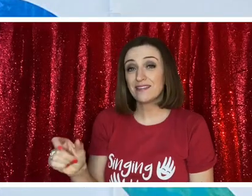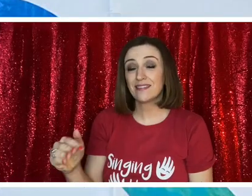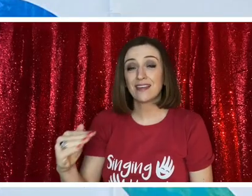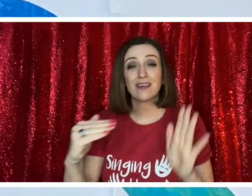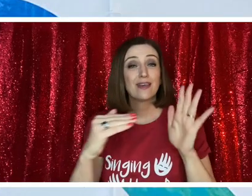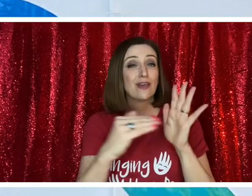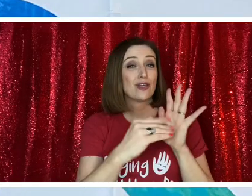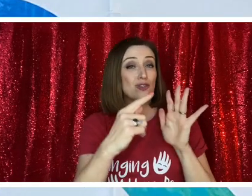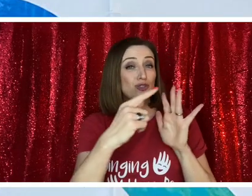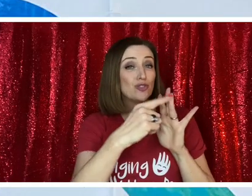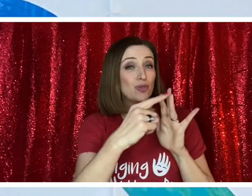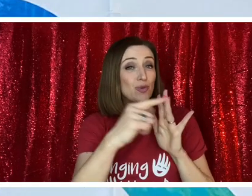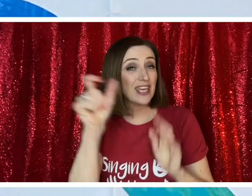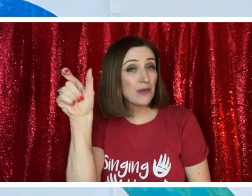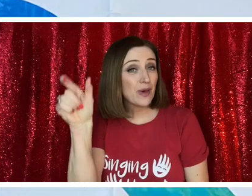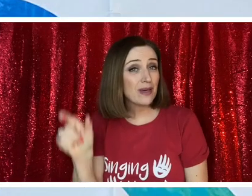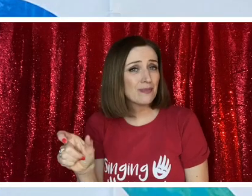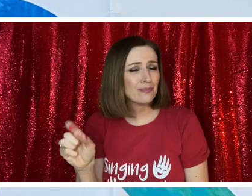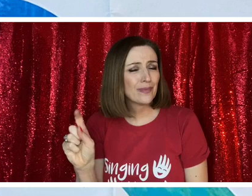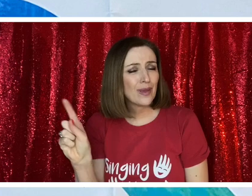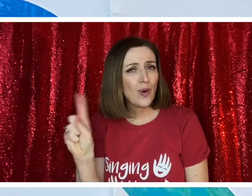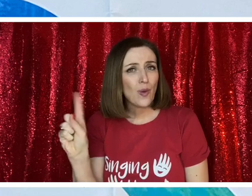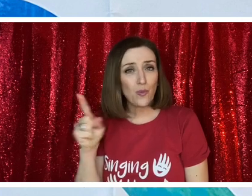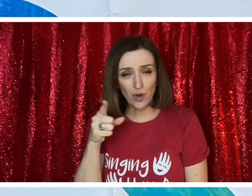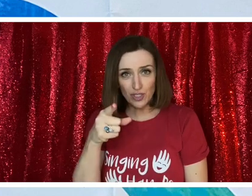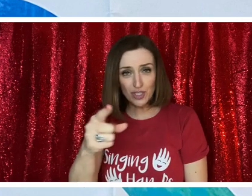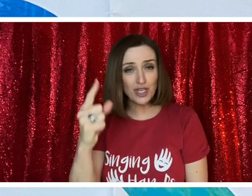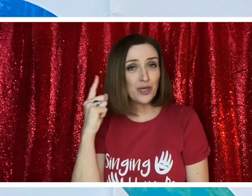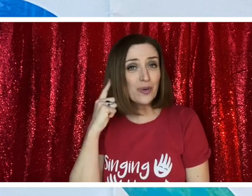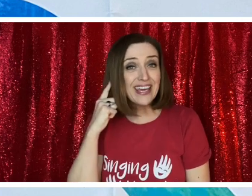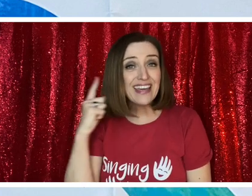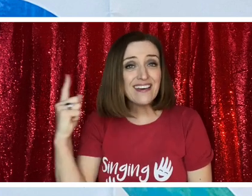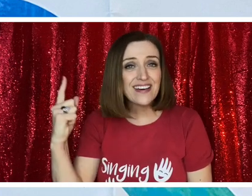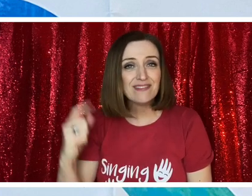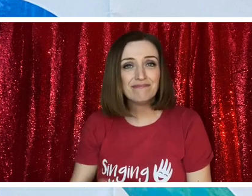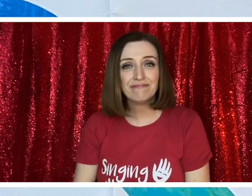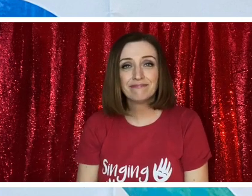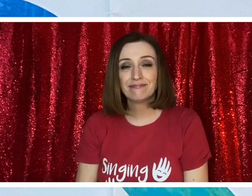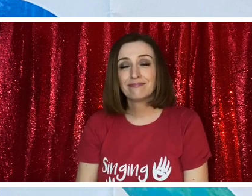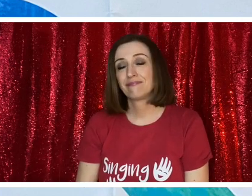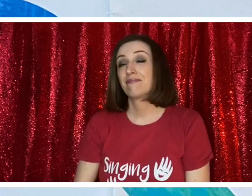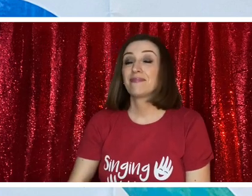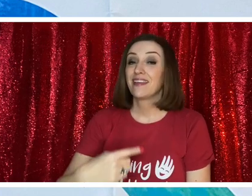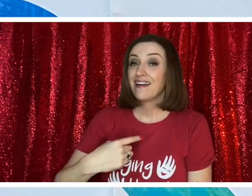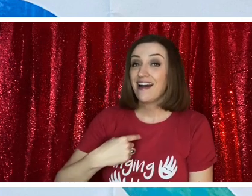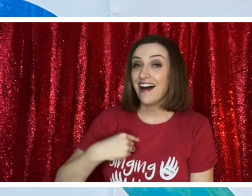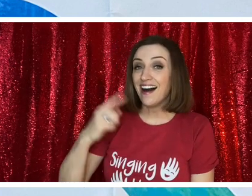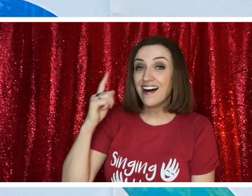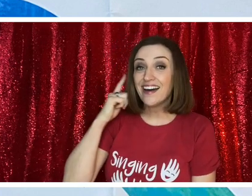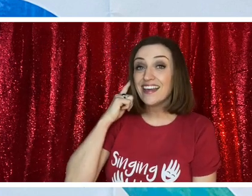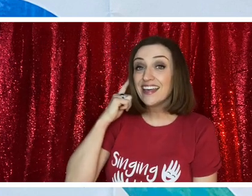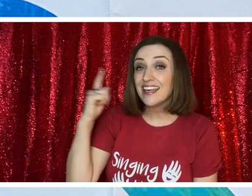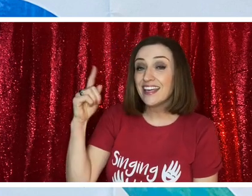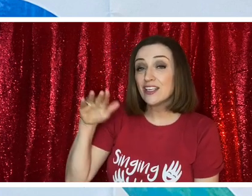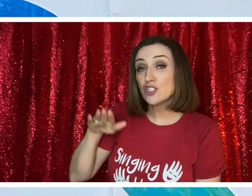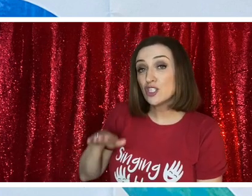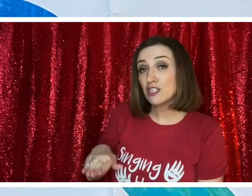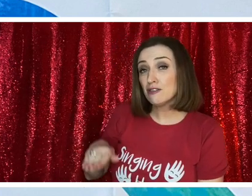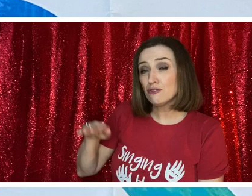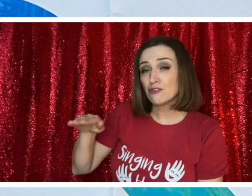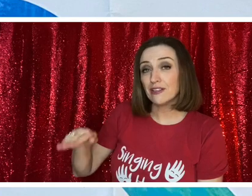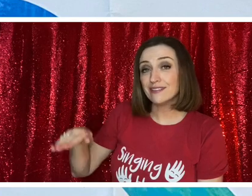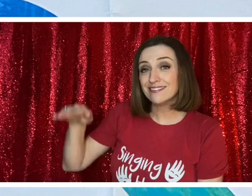Zookeeper, zookeeper, what do you hear? I hear